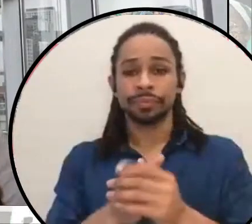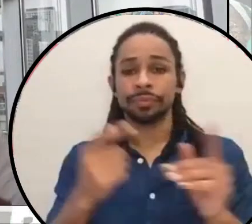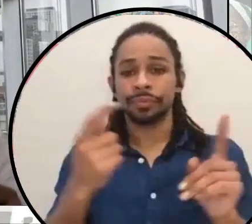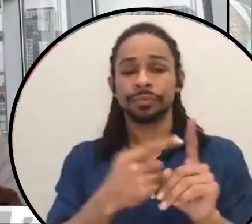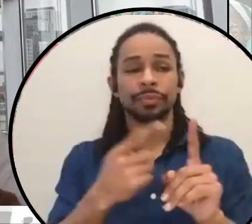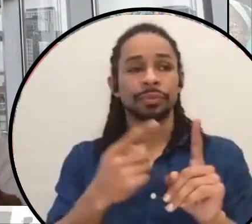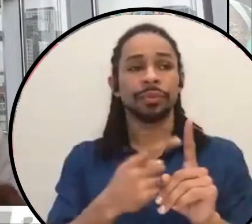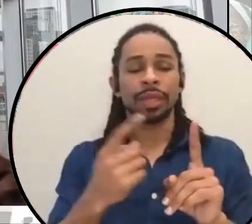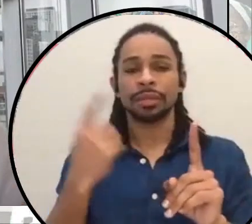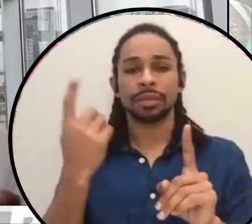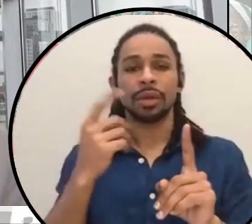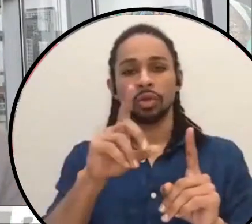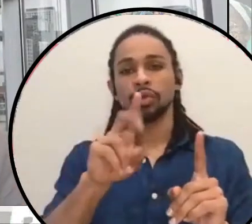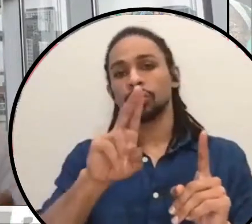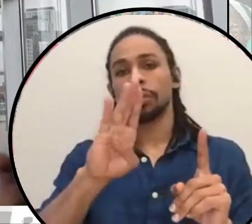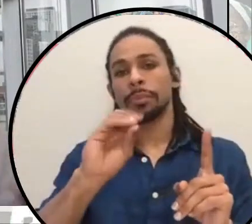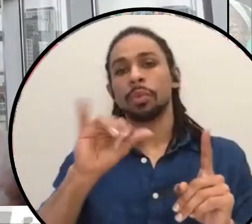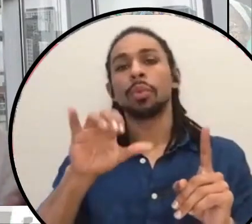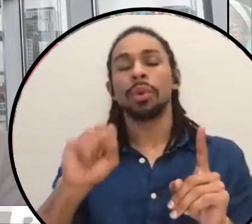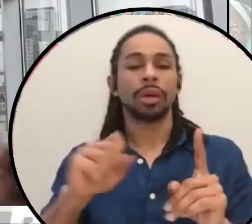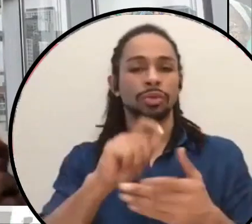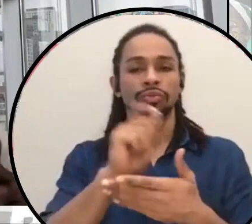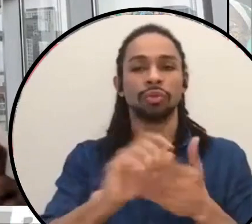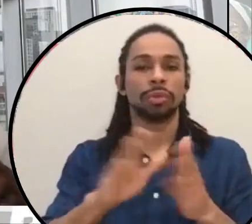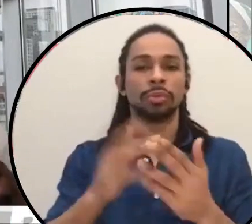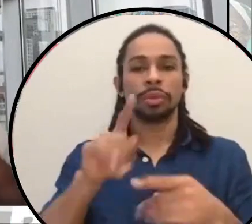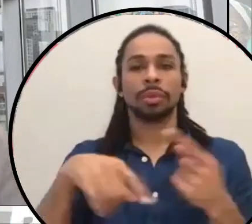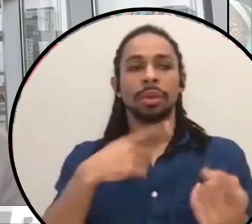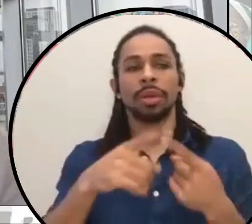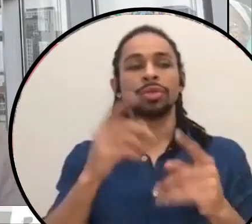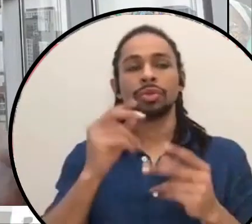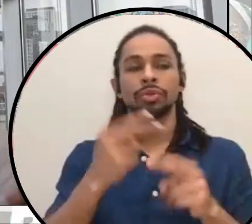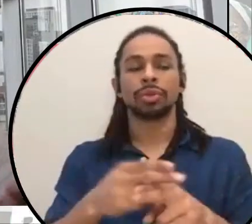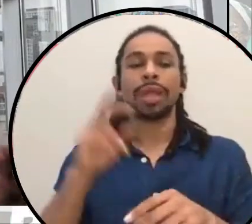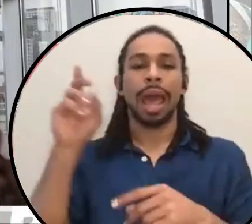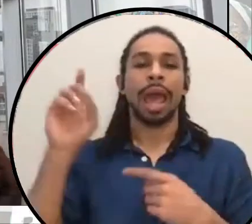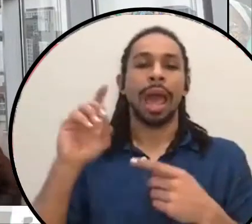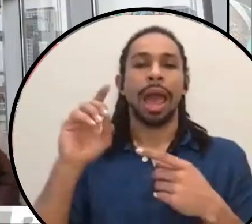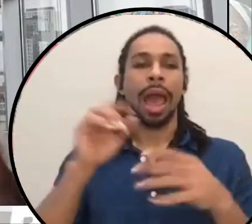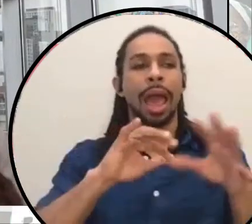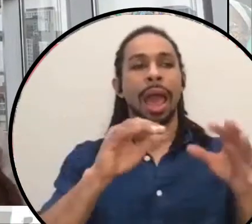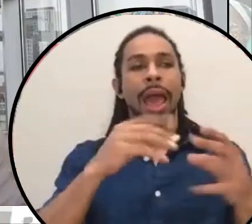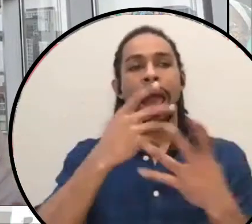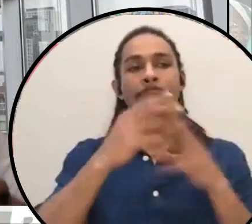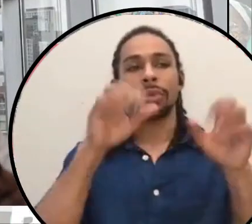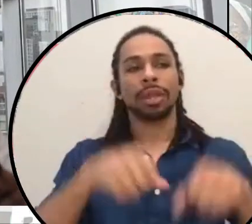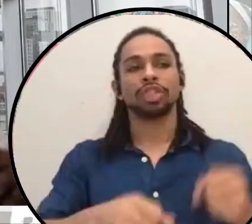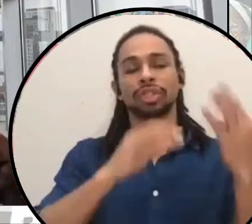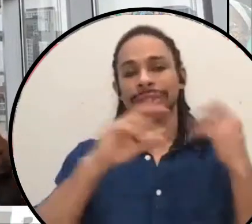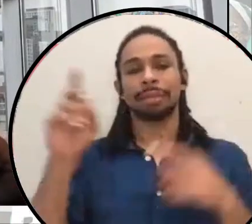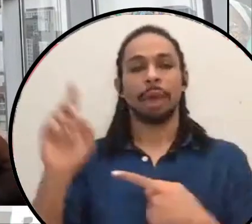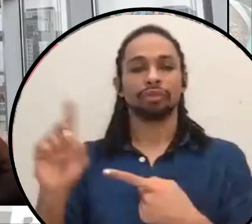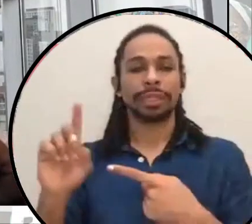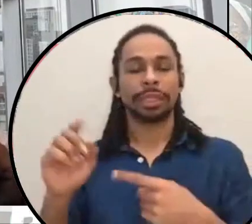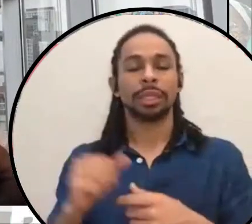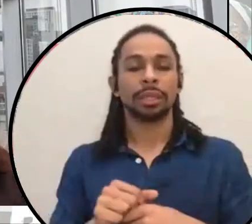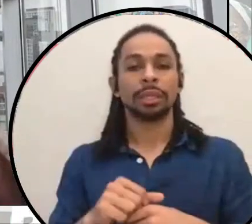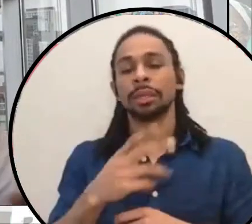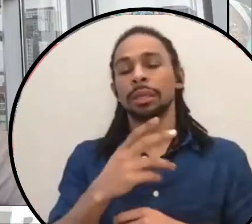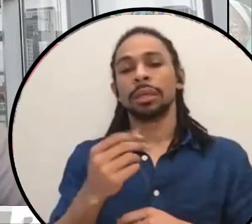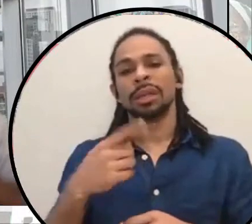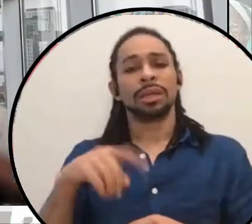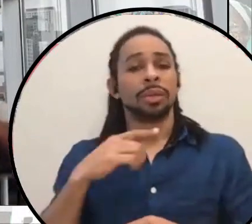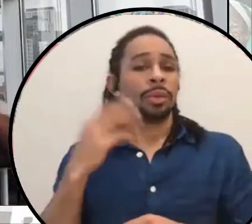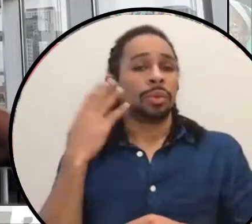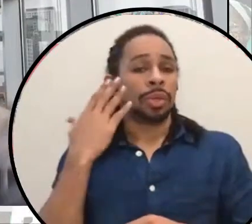Democracy, talking about how enslaved folks were denied education. It was done purposely, and we all know this. was done because education is, is,